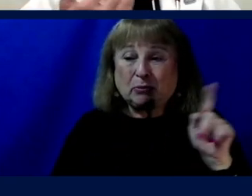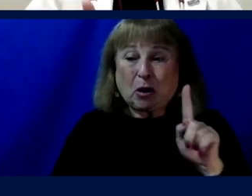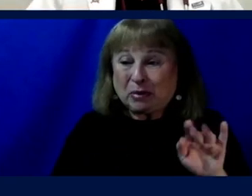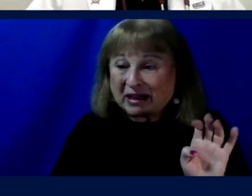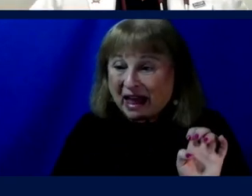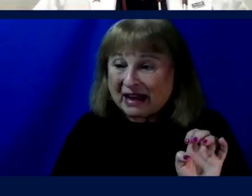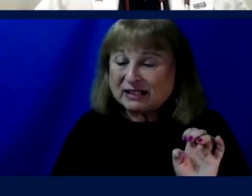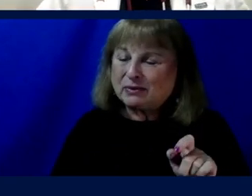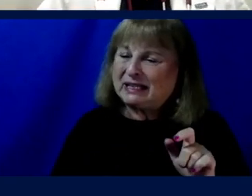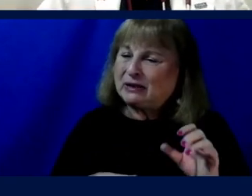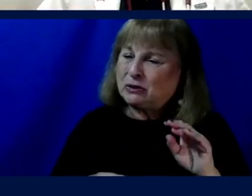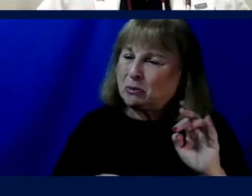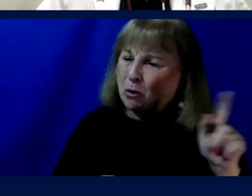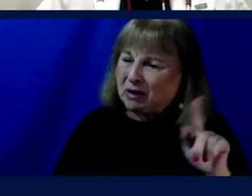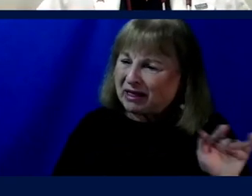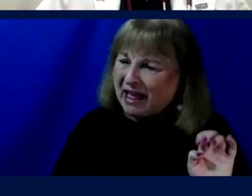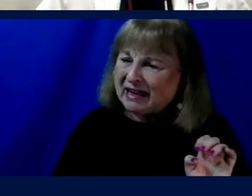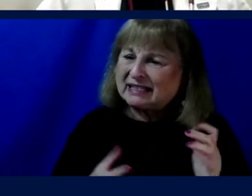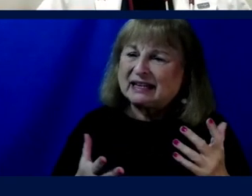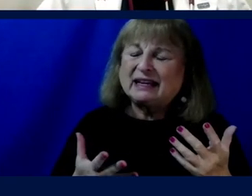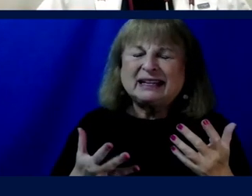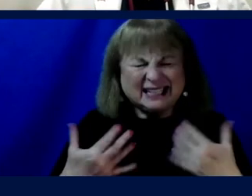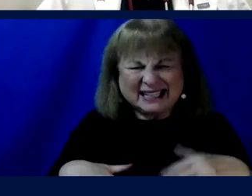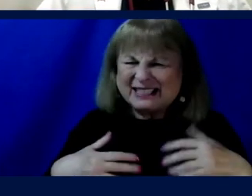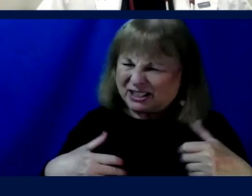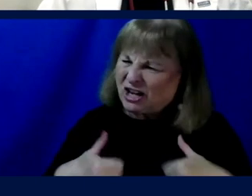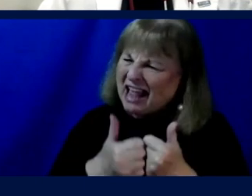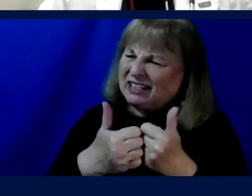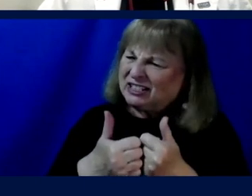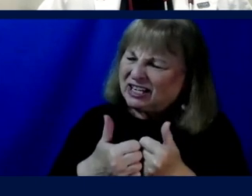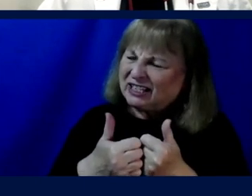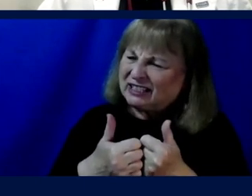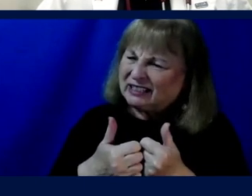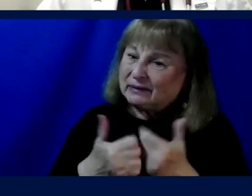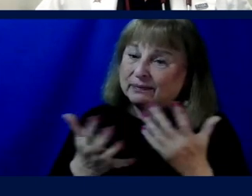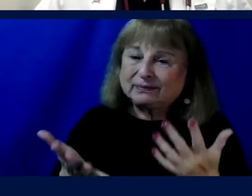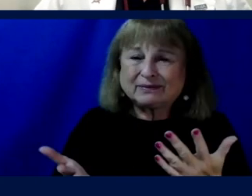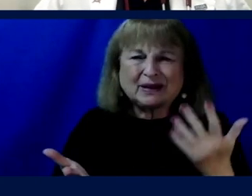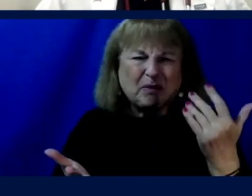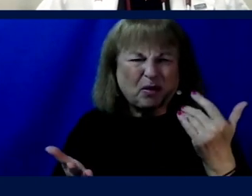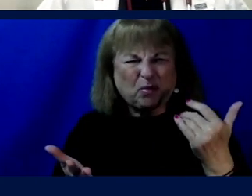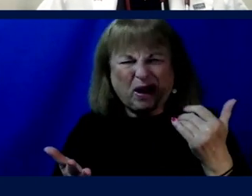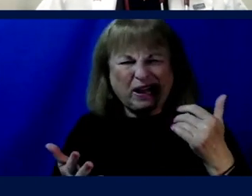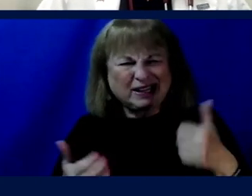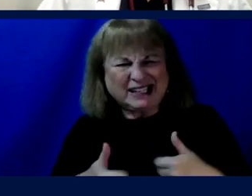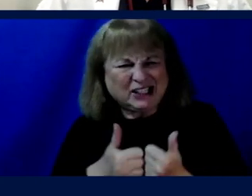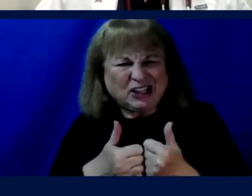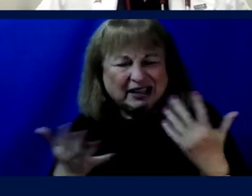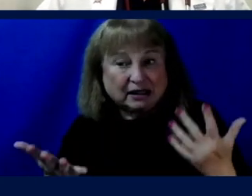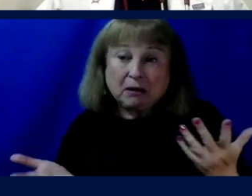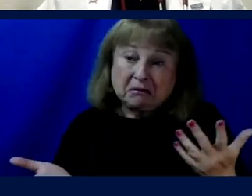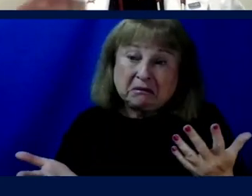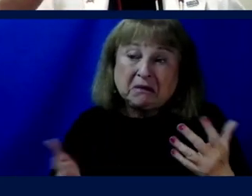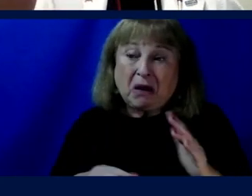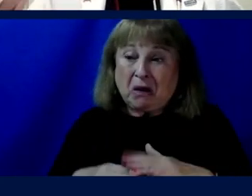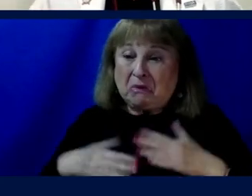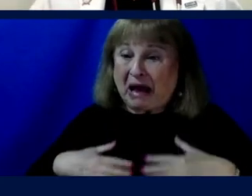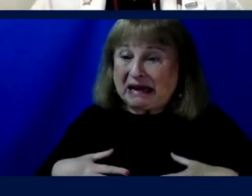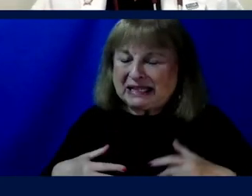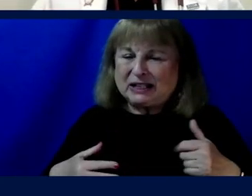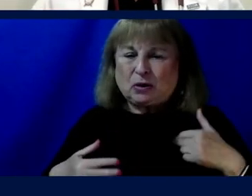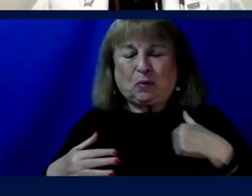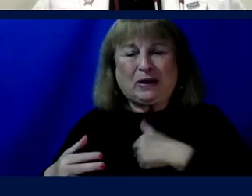It's challenging. We need to mobilize in Earth. It's challenging. Although really, why is it challenging on Earth? Well, it's challenging on Earth because we